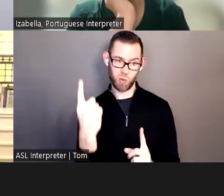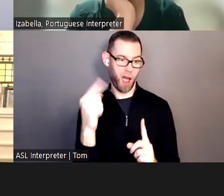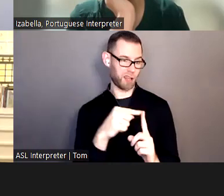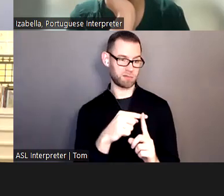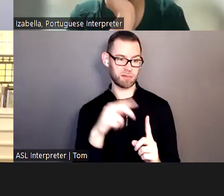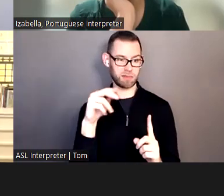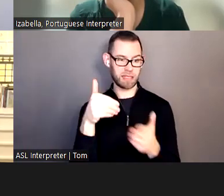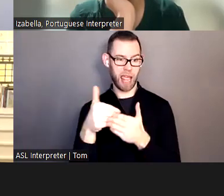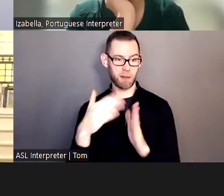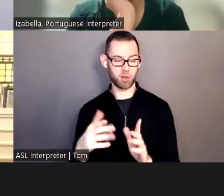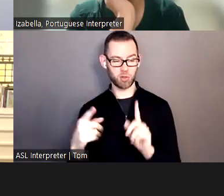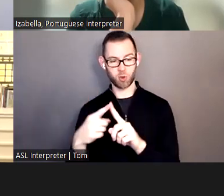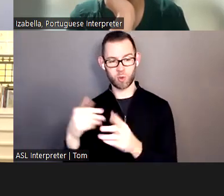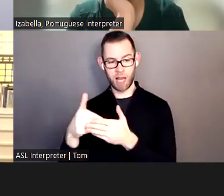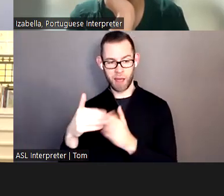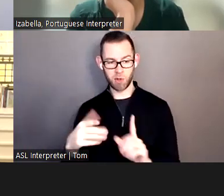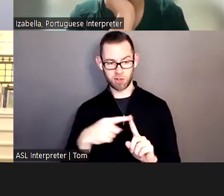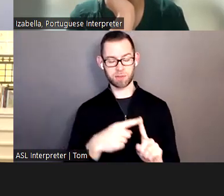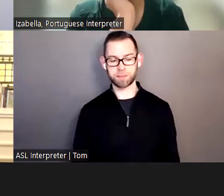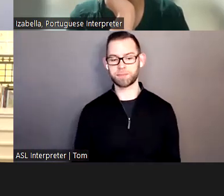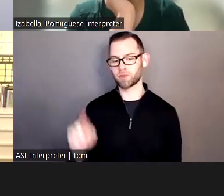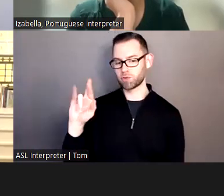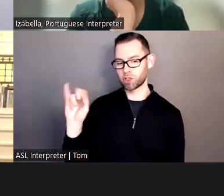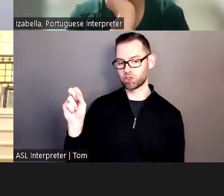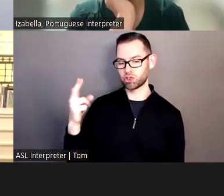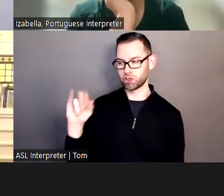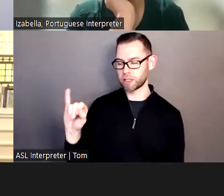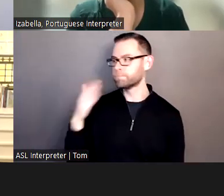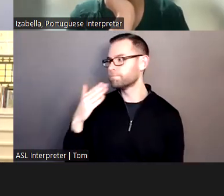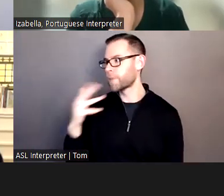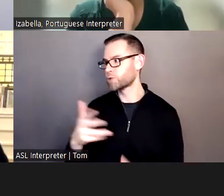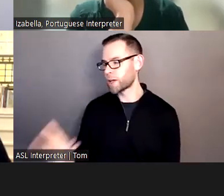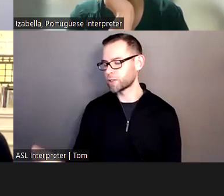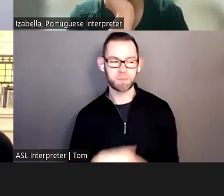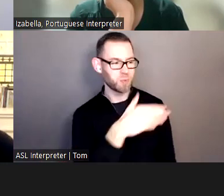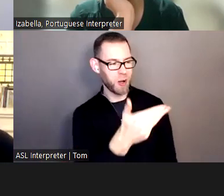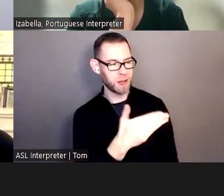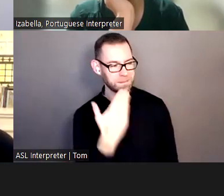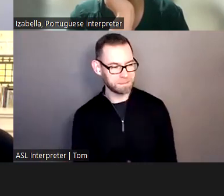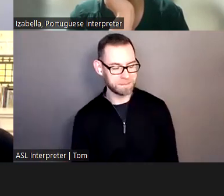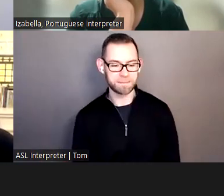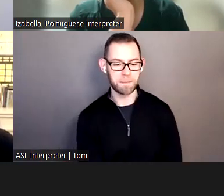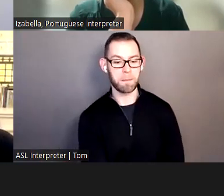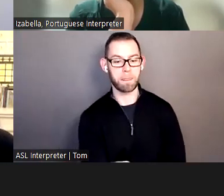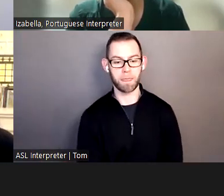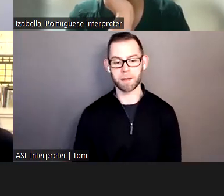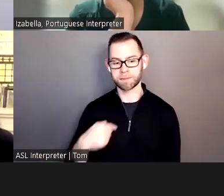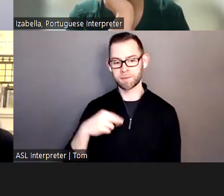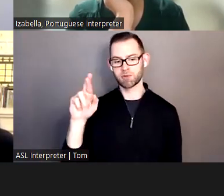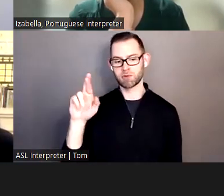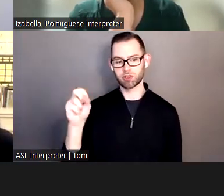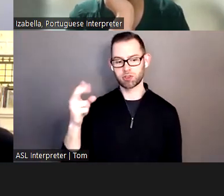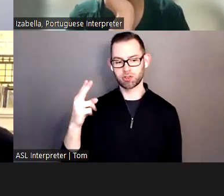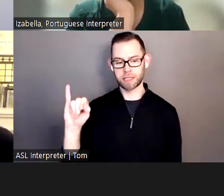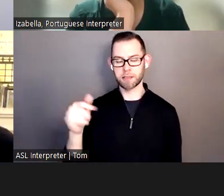Okay, thank you very much. You're very welcome. Thank you. And I just want to question also